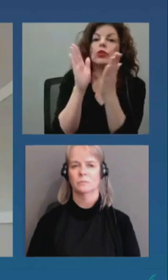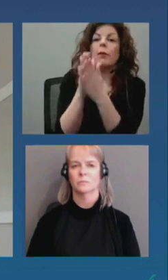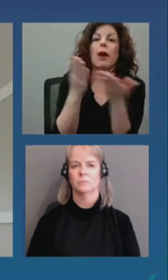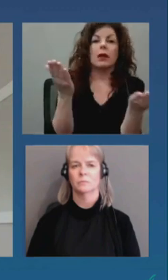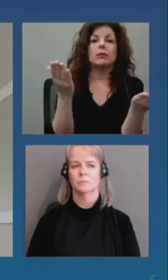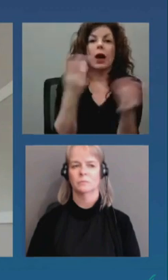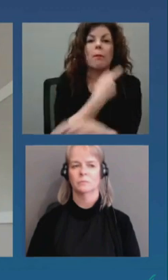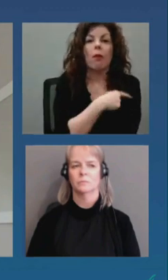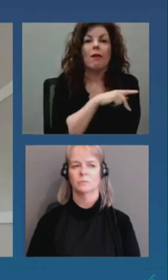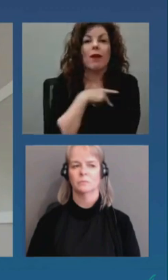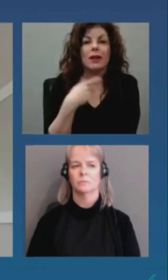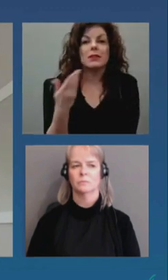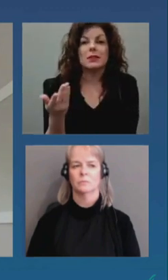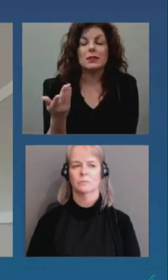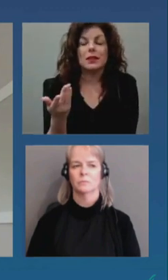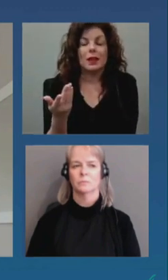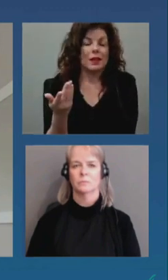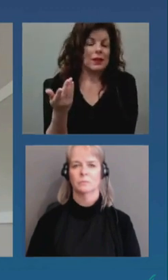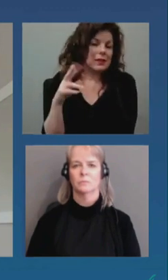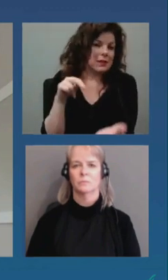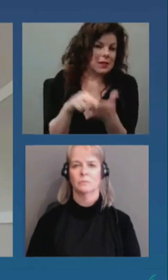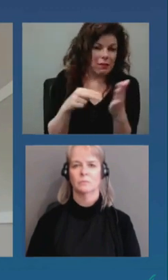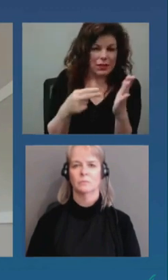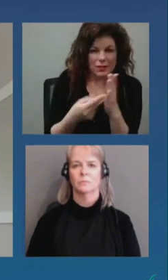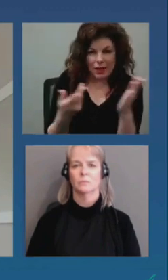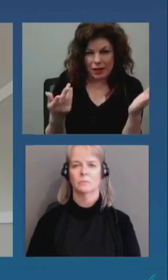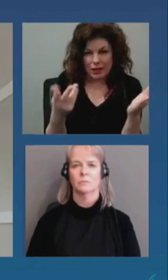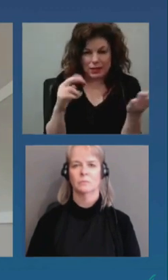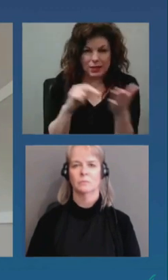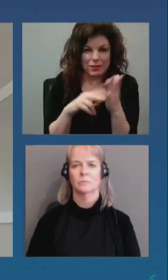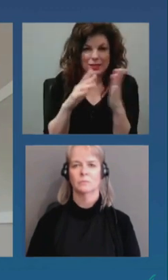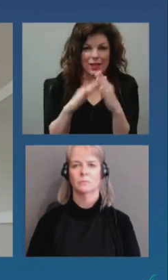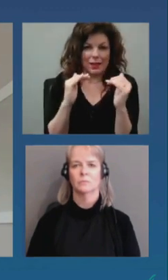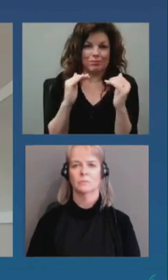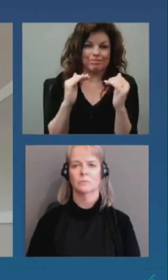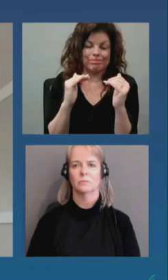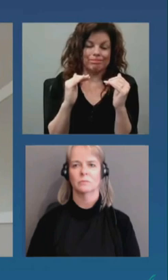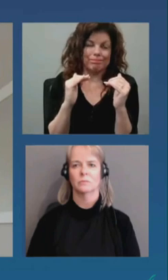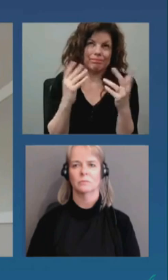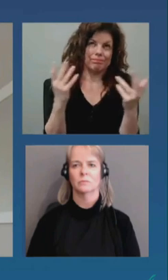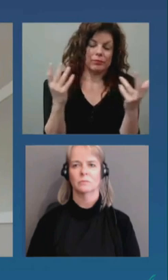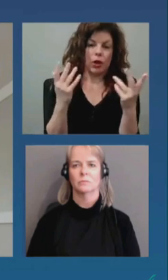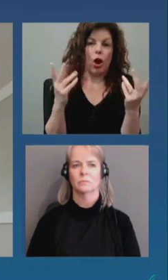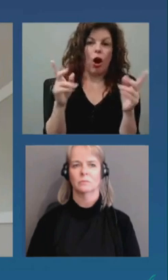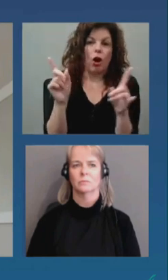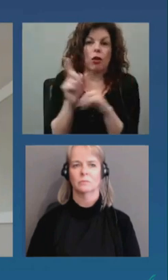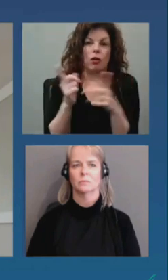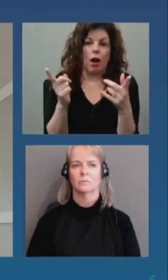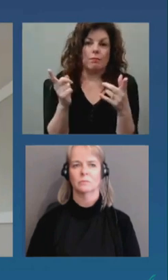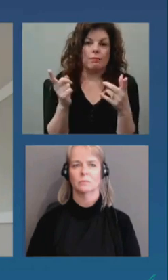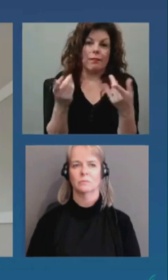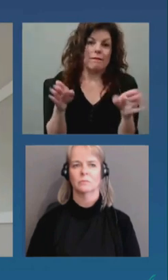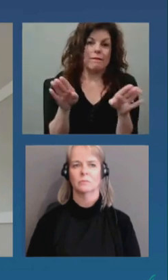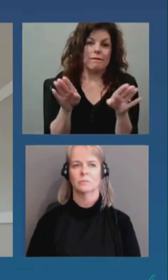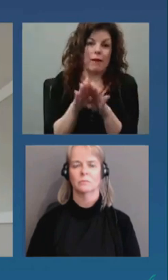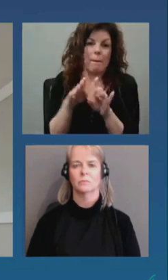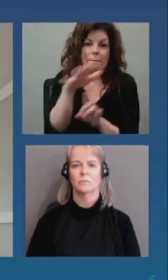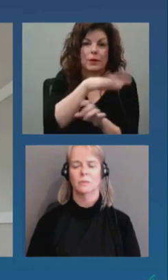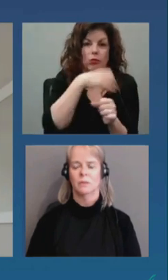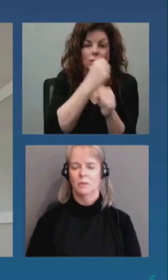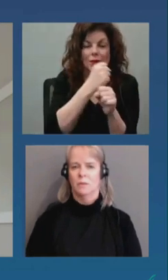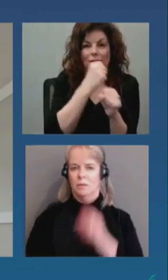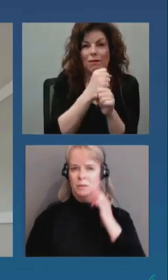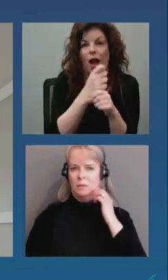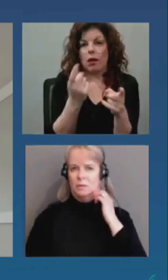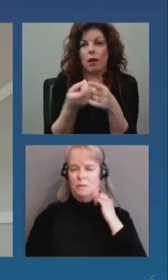'hui essentiellement on comprend c'est de limiter le nombre de milieux de travail qui sont ouverts on s'entend que s'il ya des